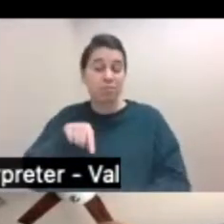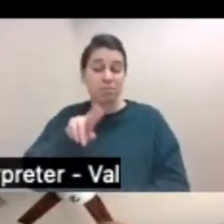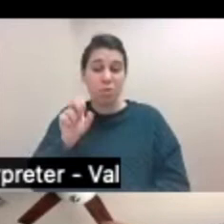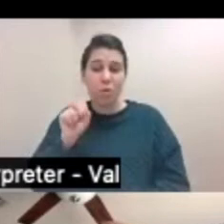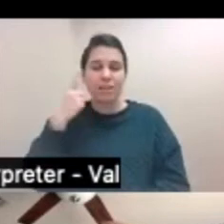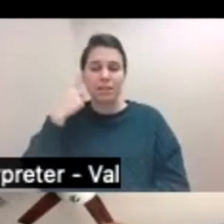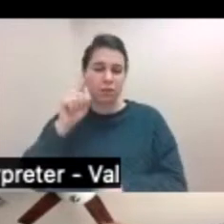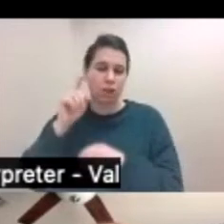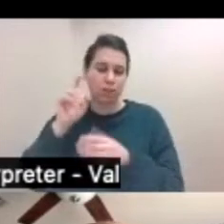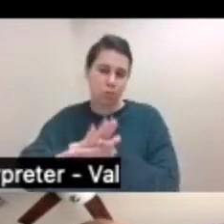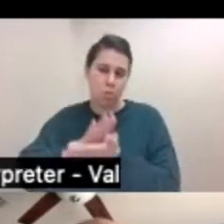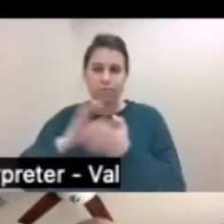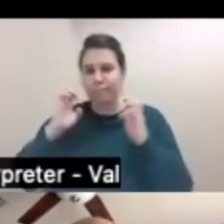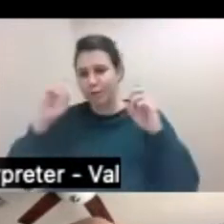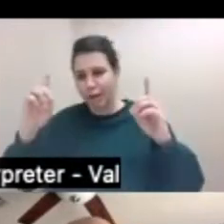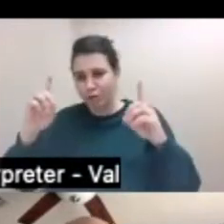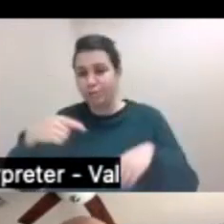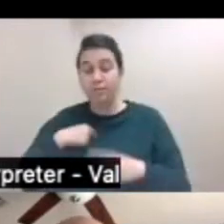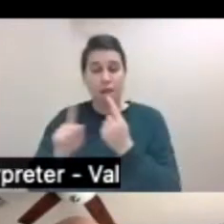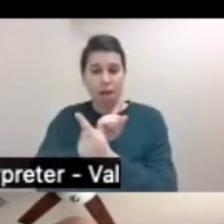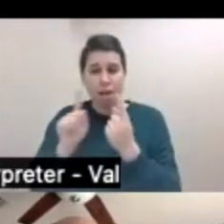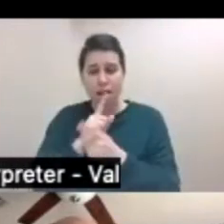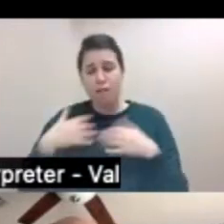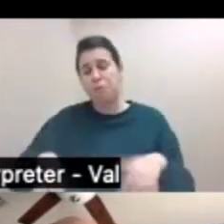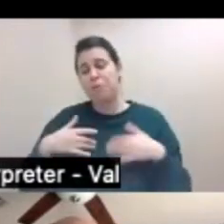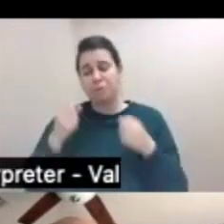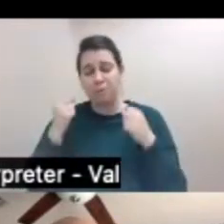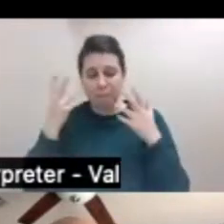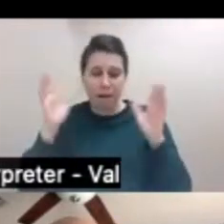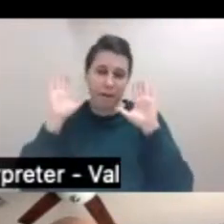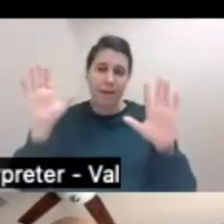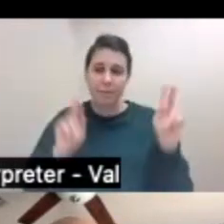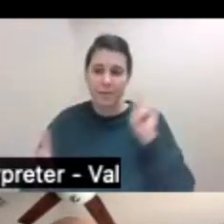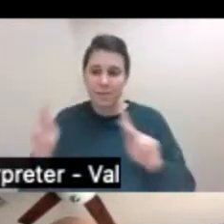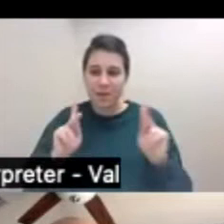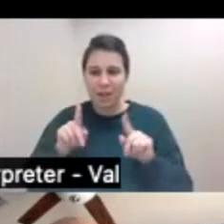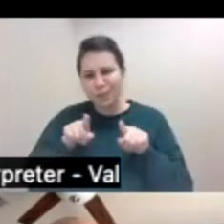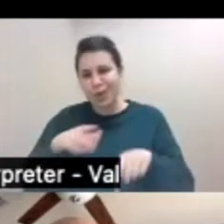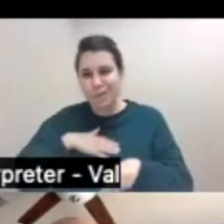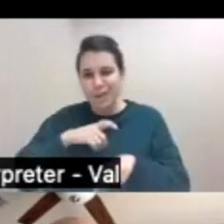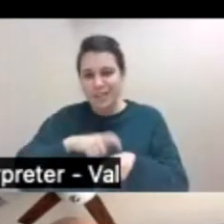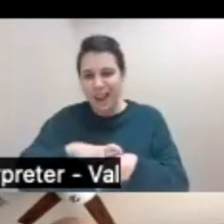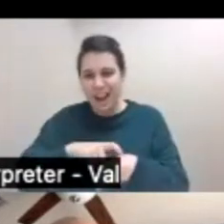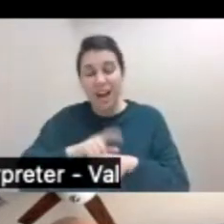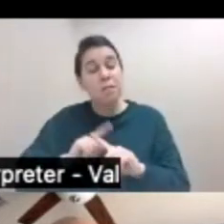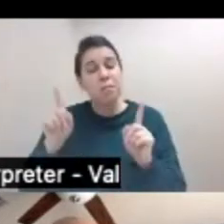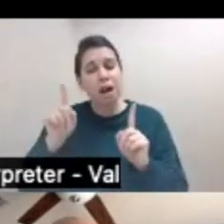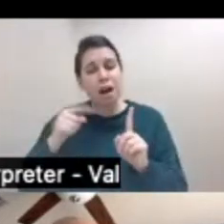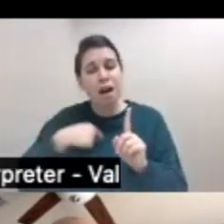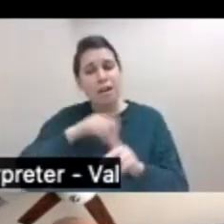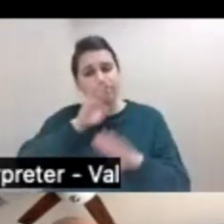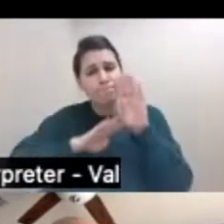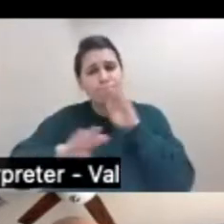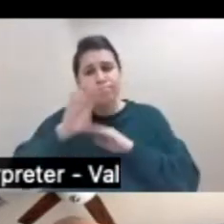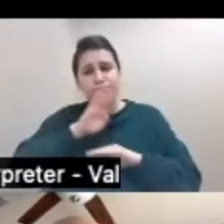amazing people. In my journey, but also I faced several of the challenges in